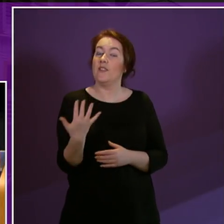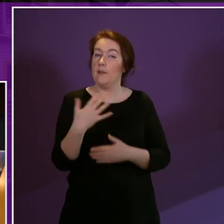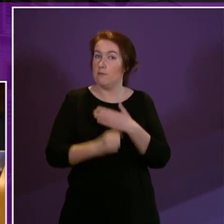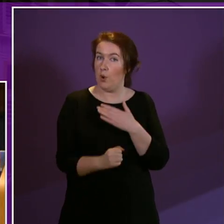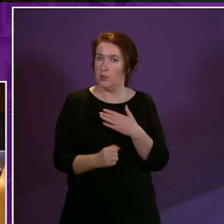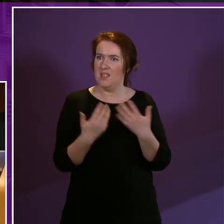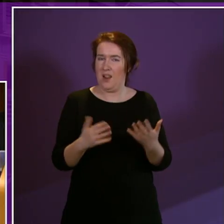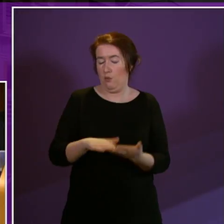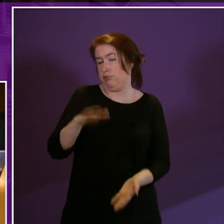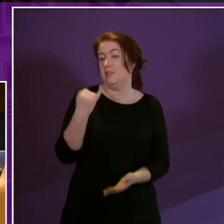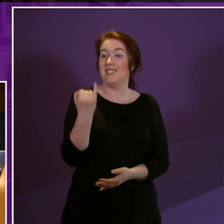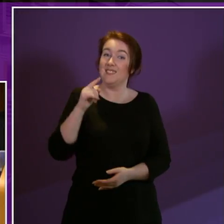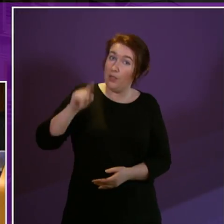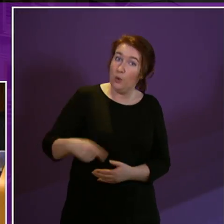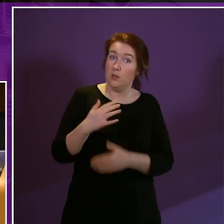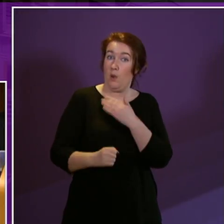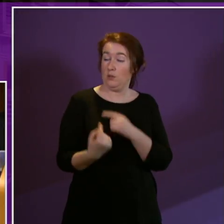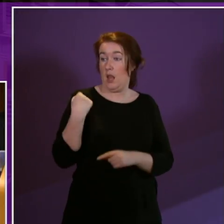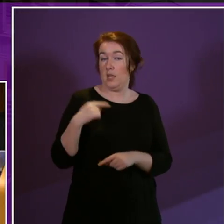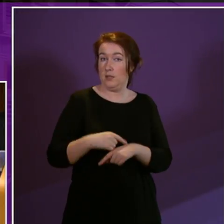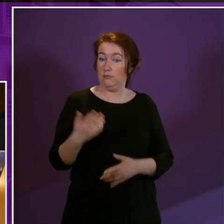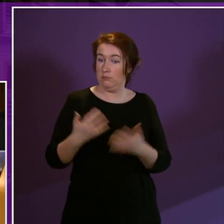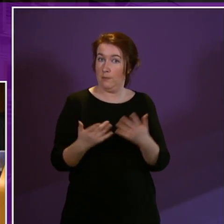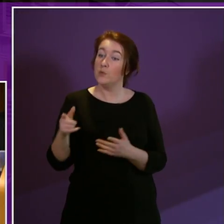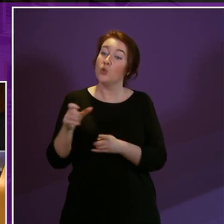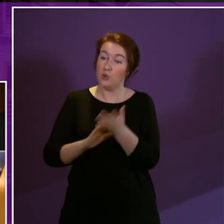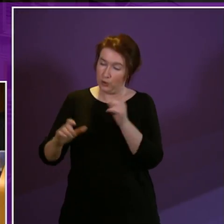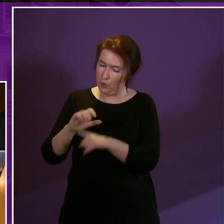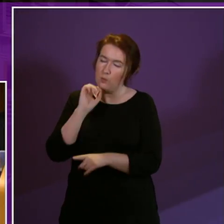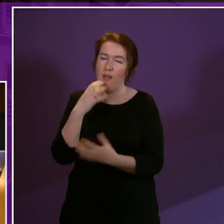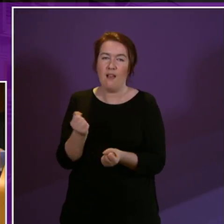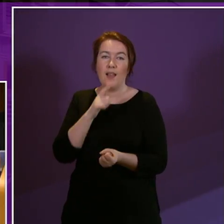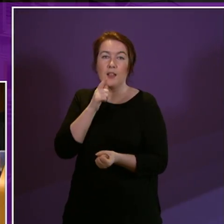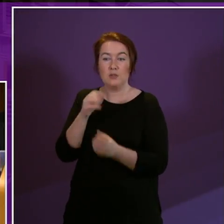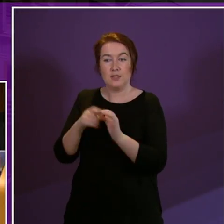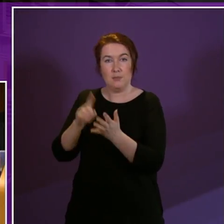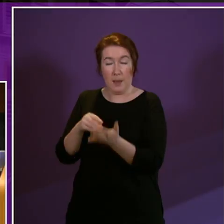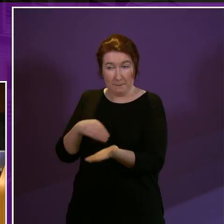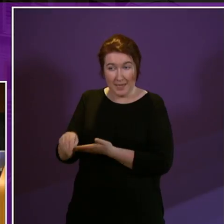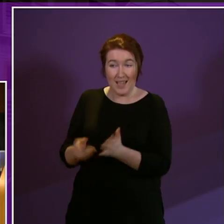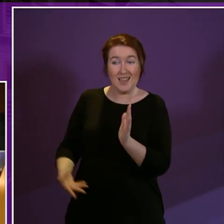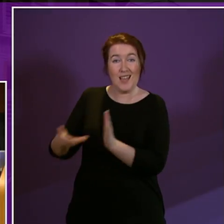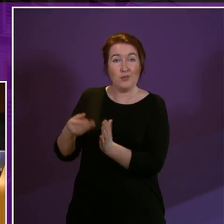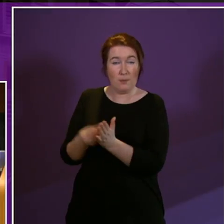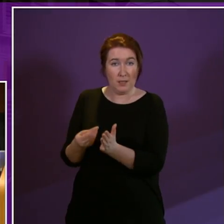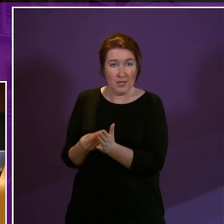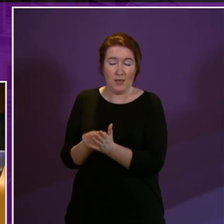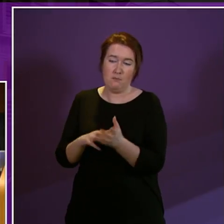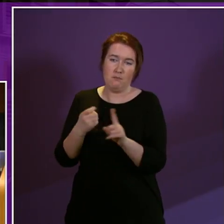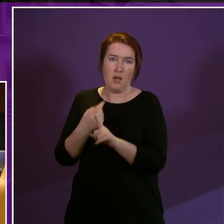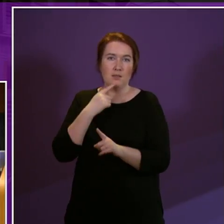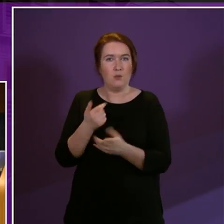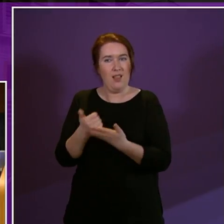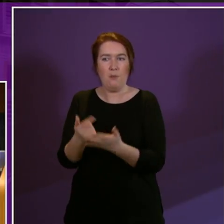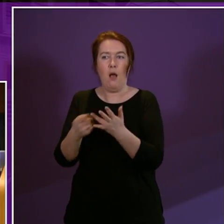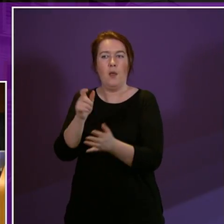£6,000 at the last count so Donald will have his electricity bill paid and the extra money Mark says will help